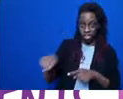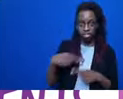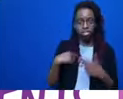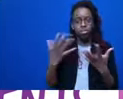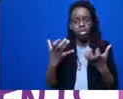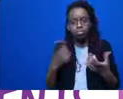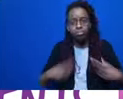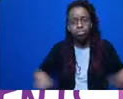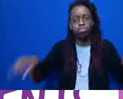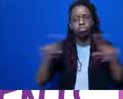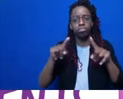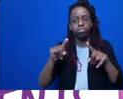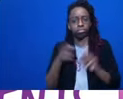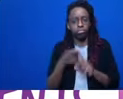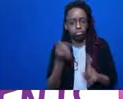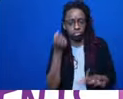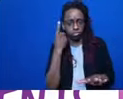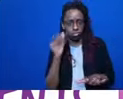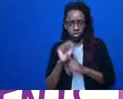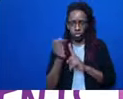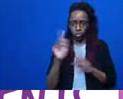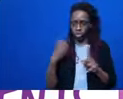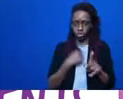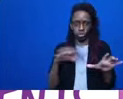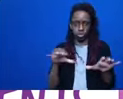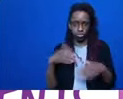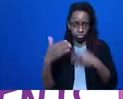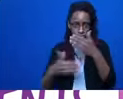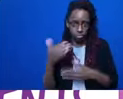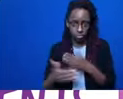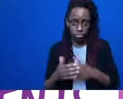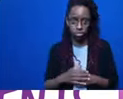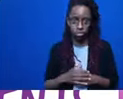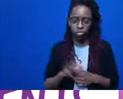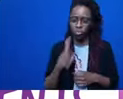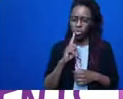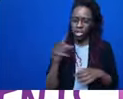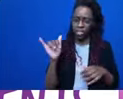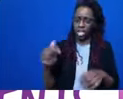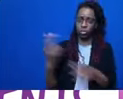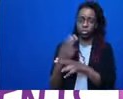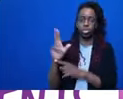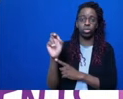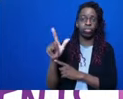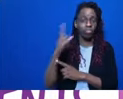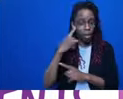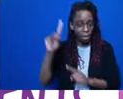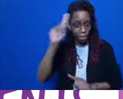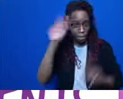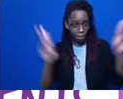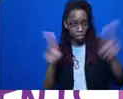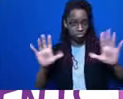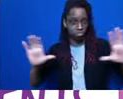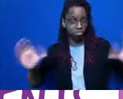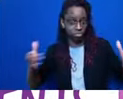we're going to do. There's also a really useful for Black people on this call. Beam has put out a